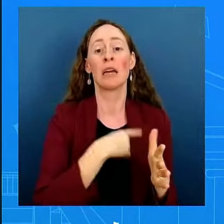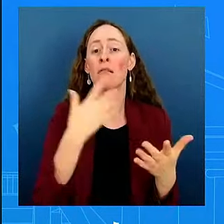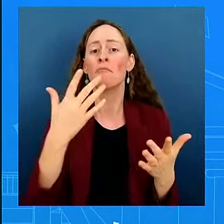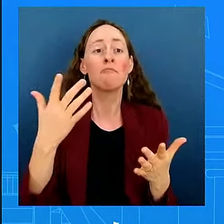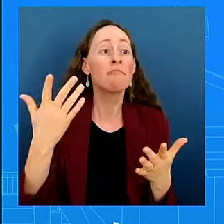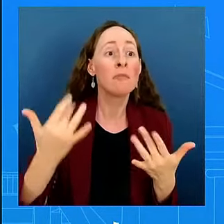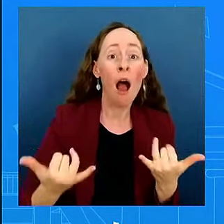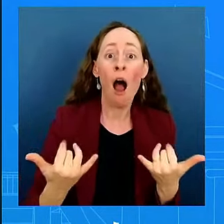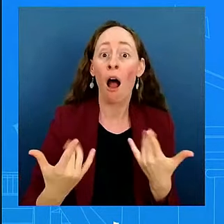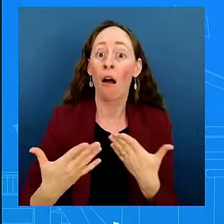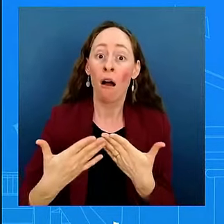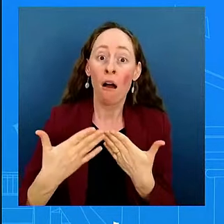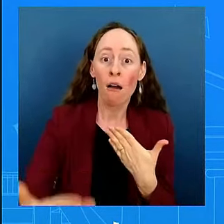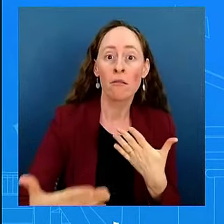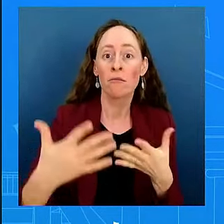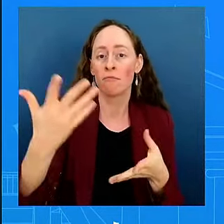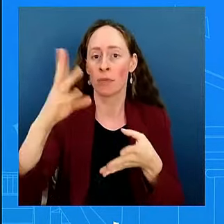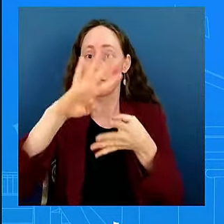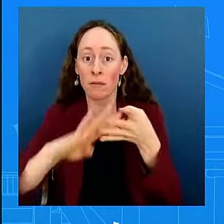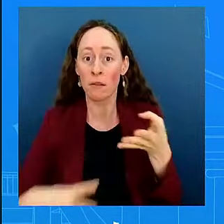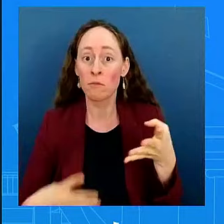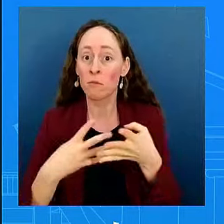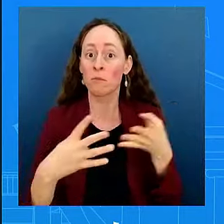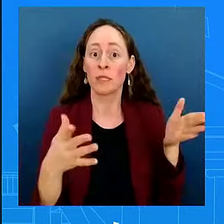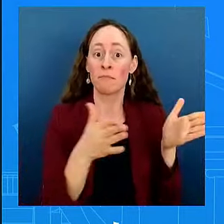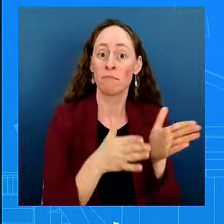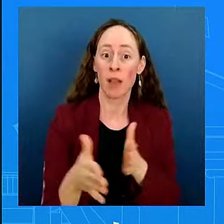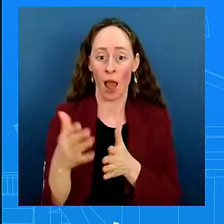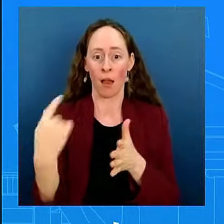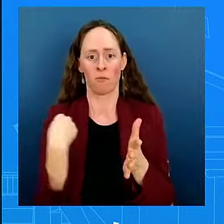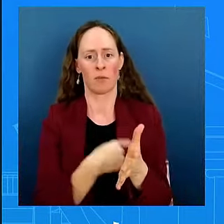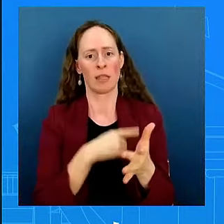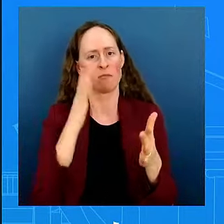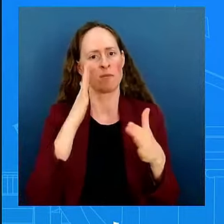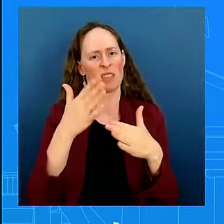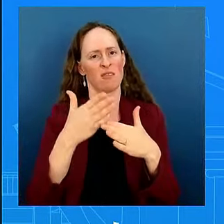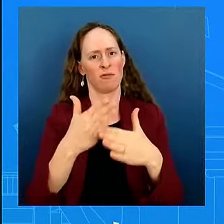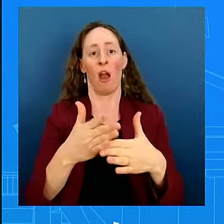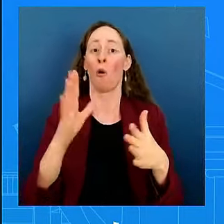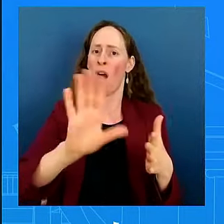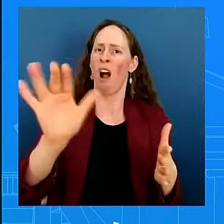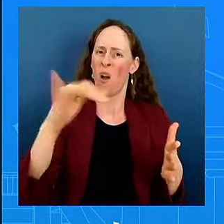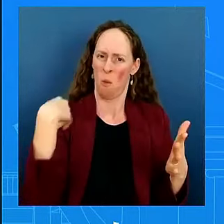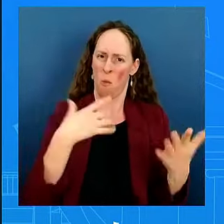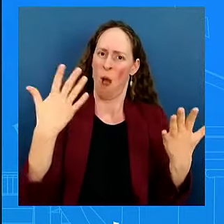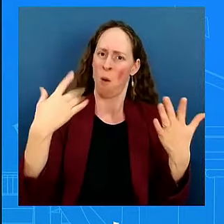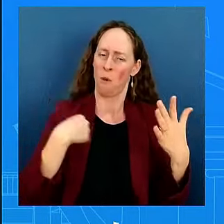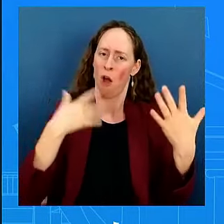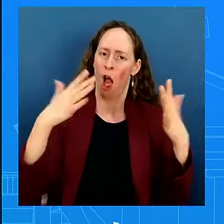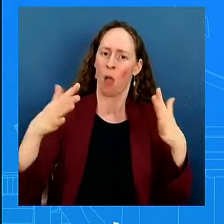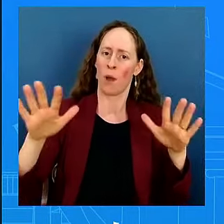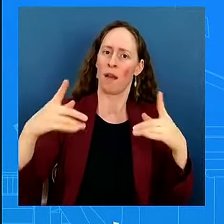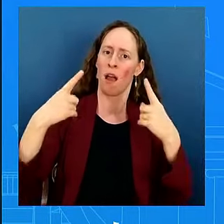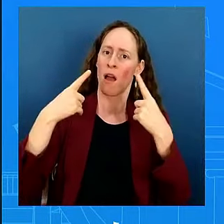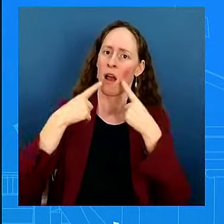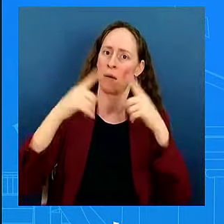results that we've gotten for the American people. Look, what I can say, and I'm going to be super mindful because there is the Hatch Act, as I say all